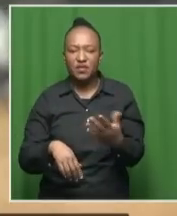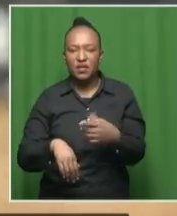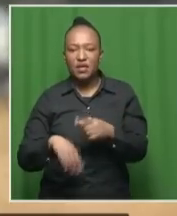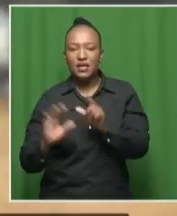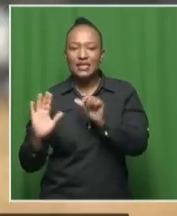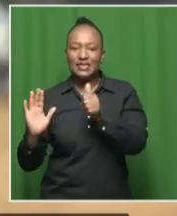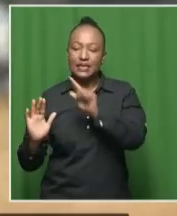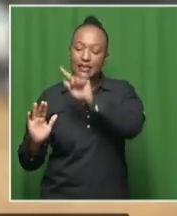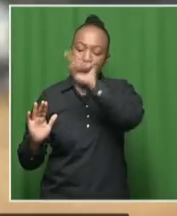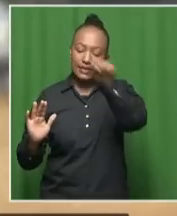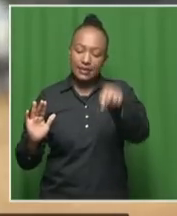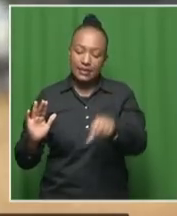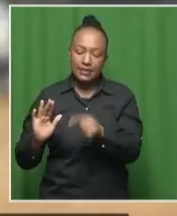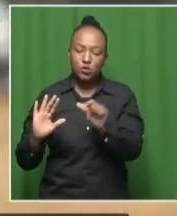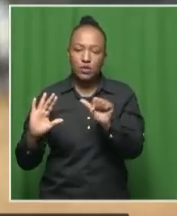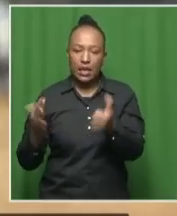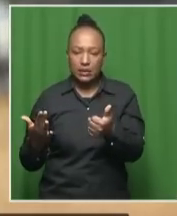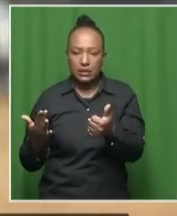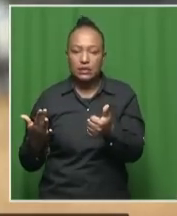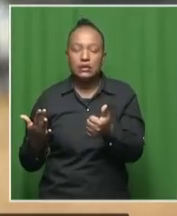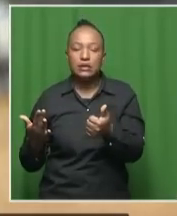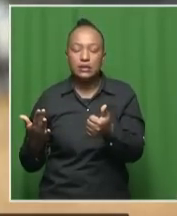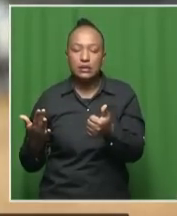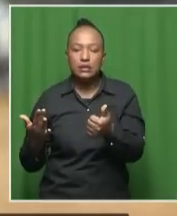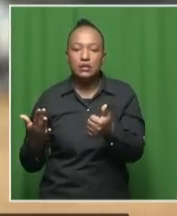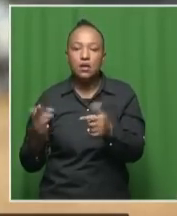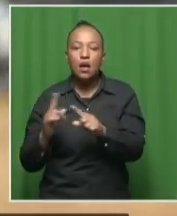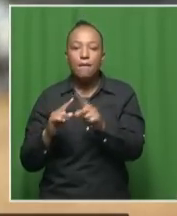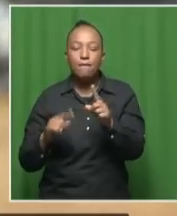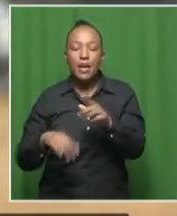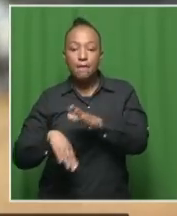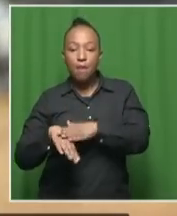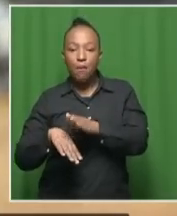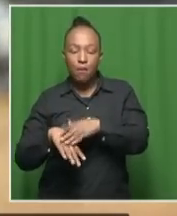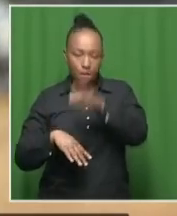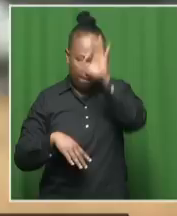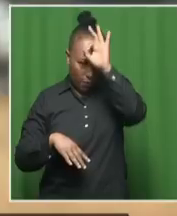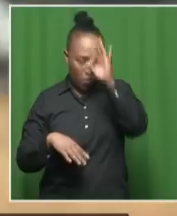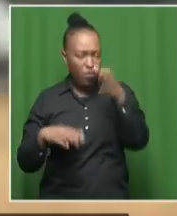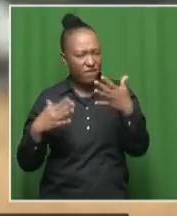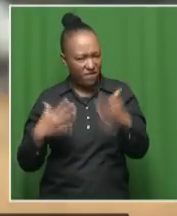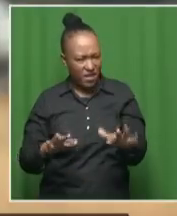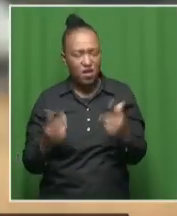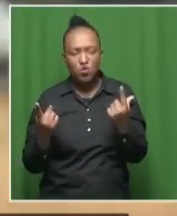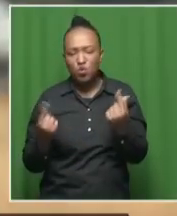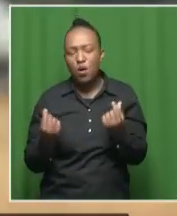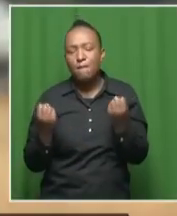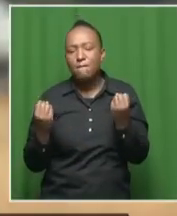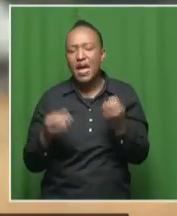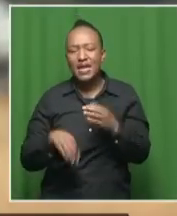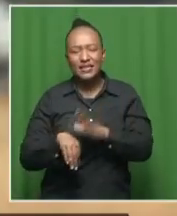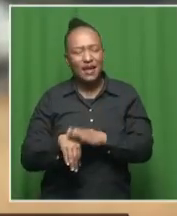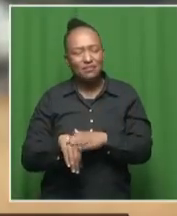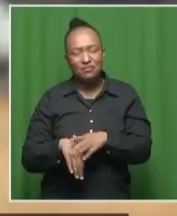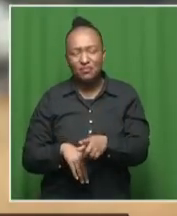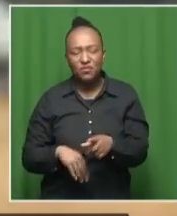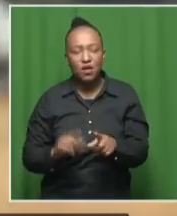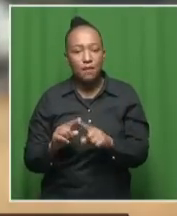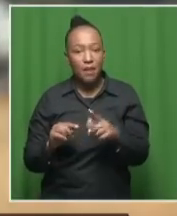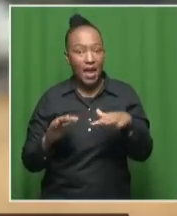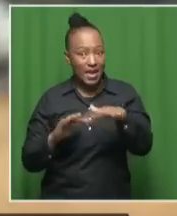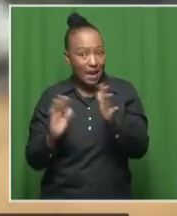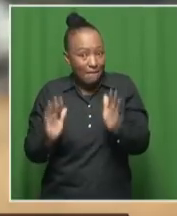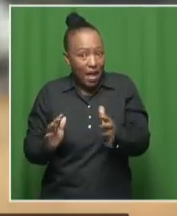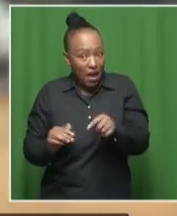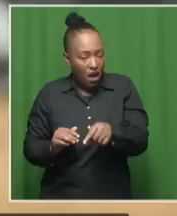from 62 to 6. But in terms of actually increasing the police visibility in the area, we have done that many times. I mean, it's not the only area